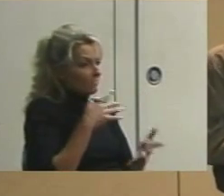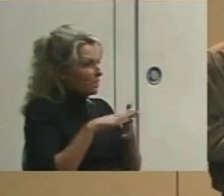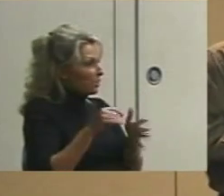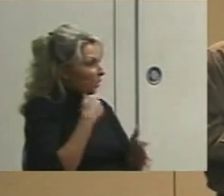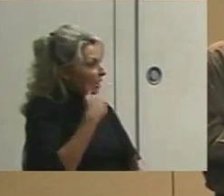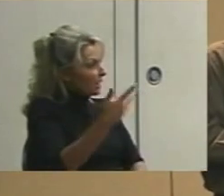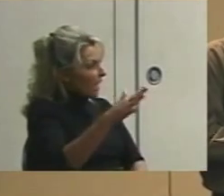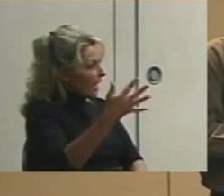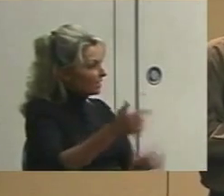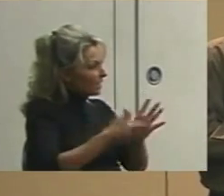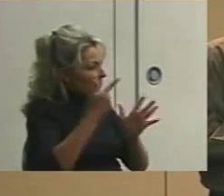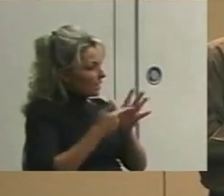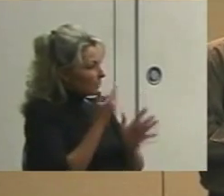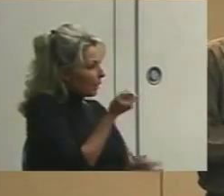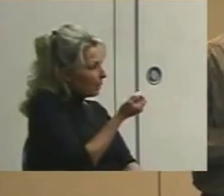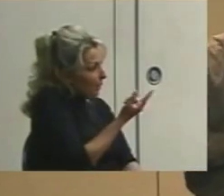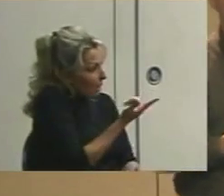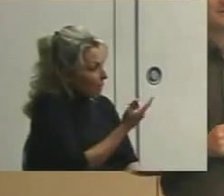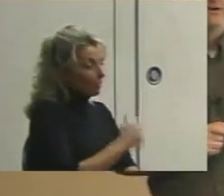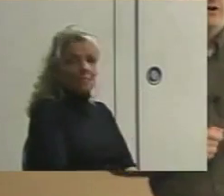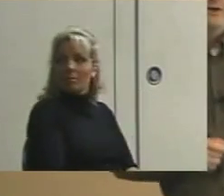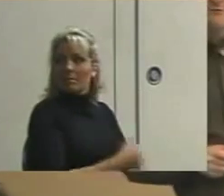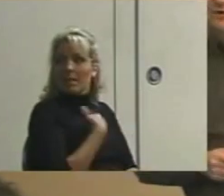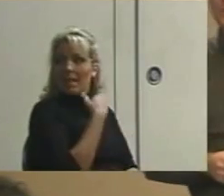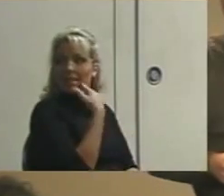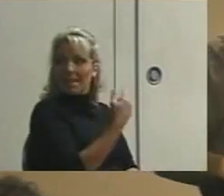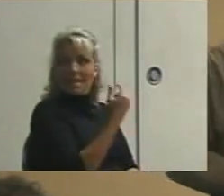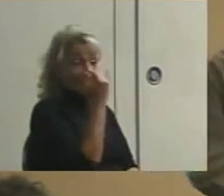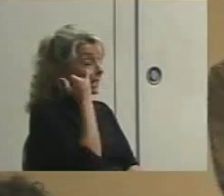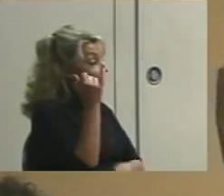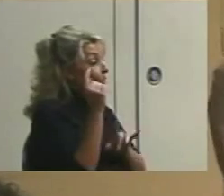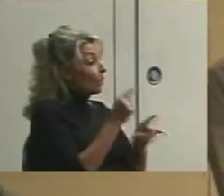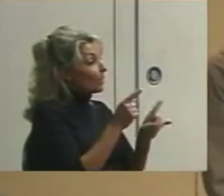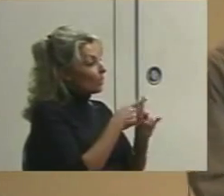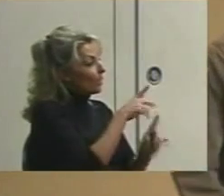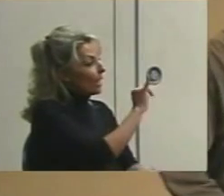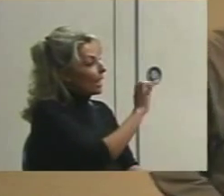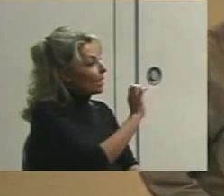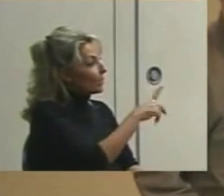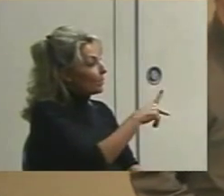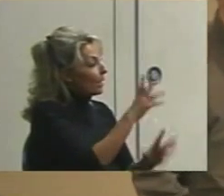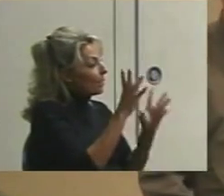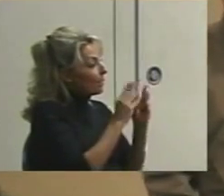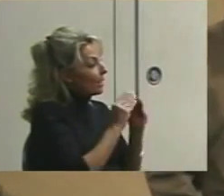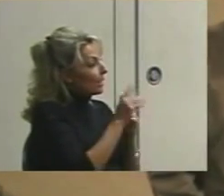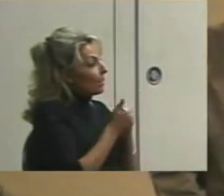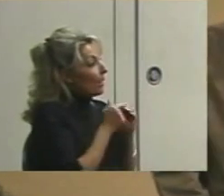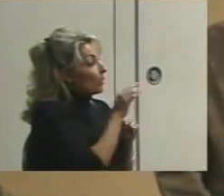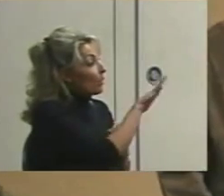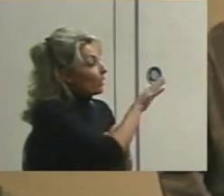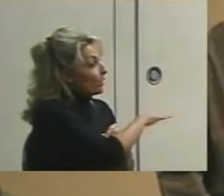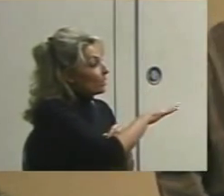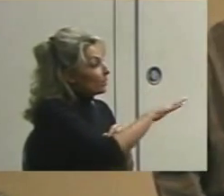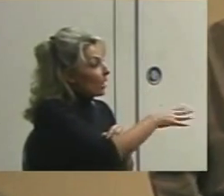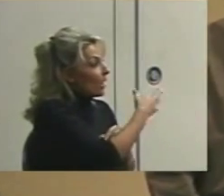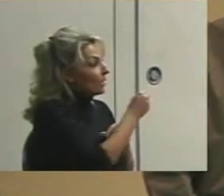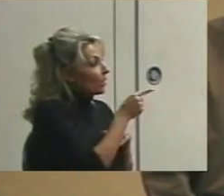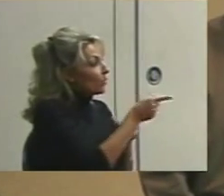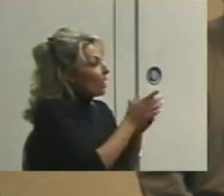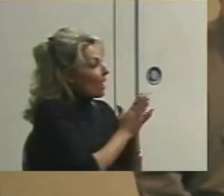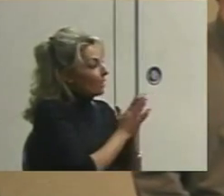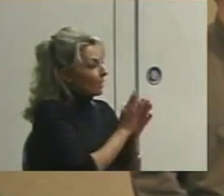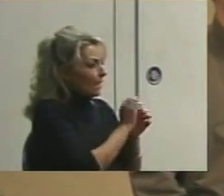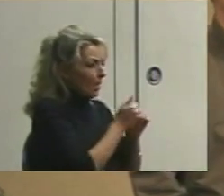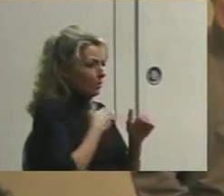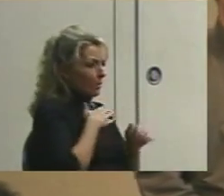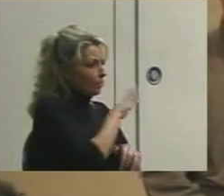sometimes, a little bit. And I said, if you went to an IEP meeting and it was about your child and you asked,